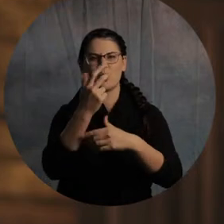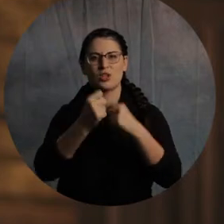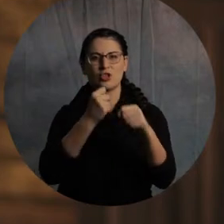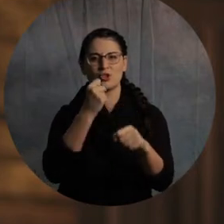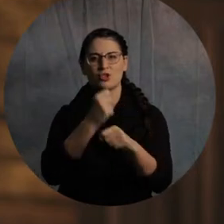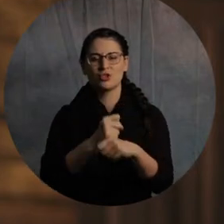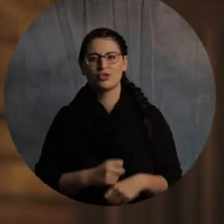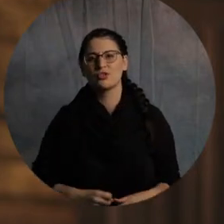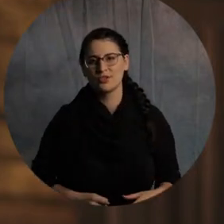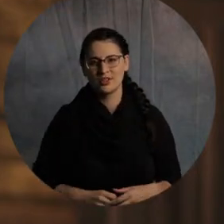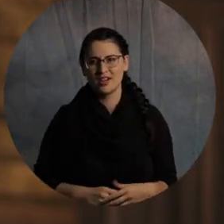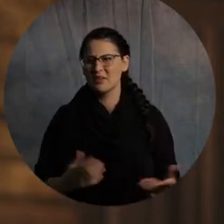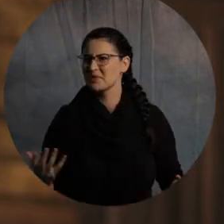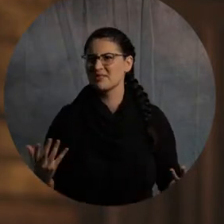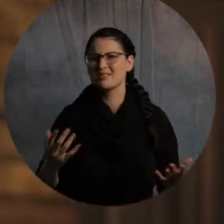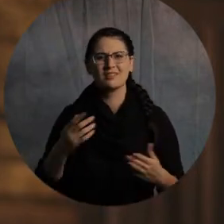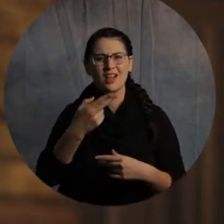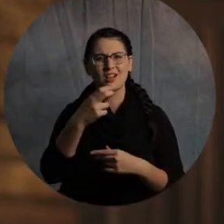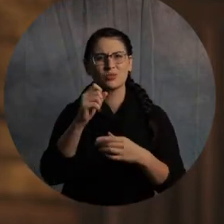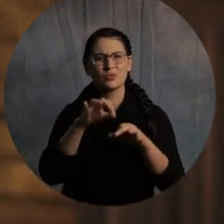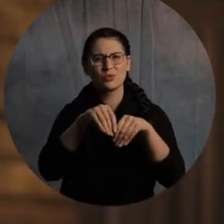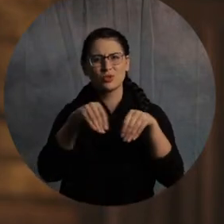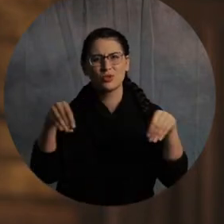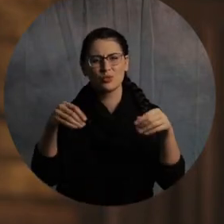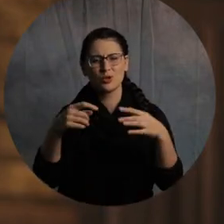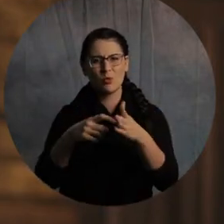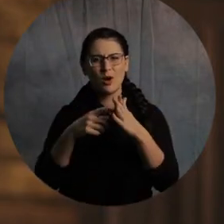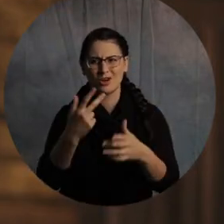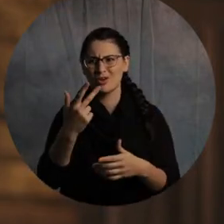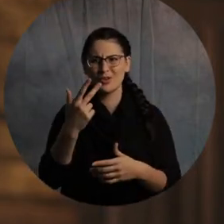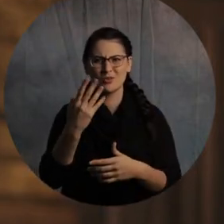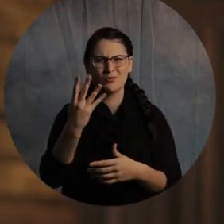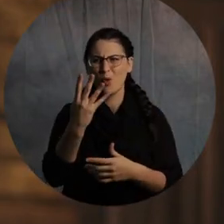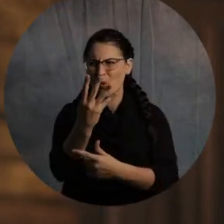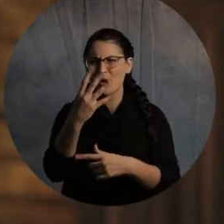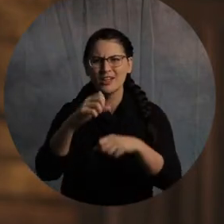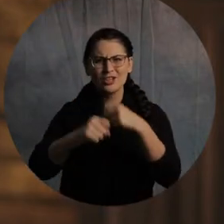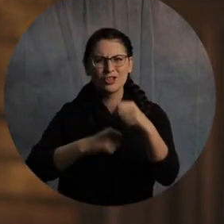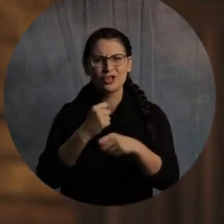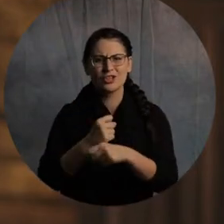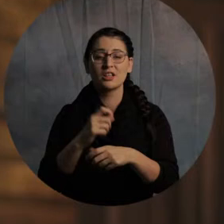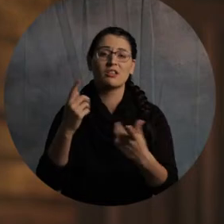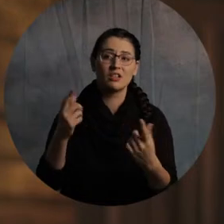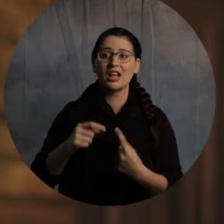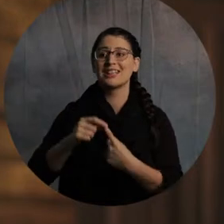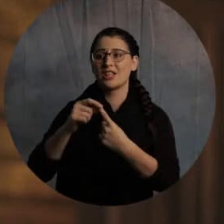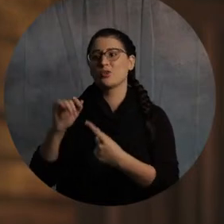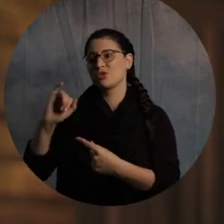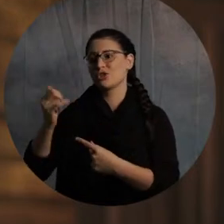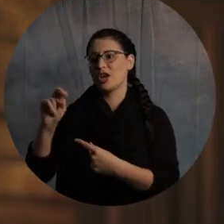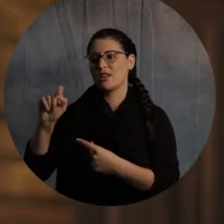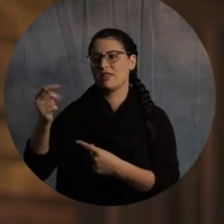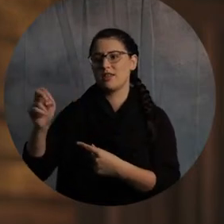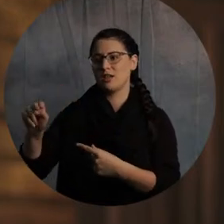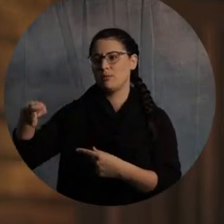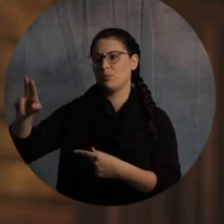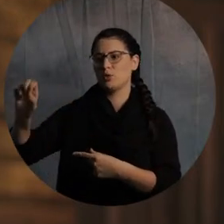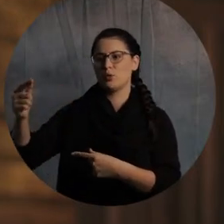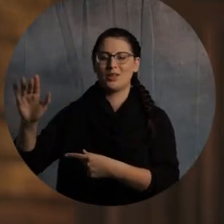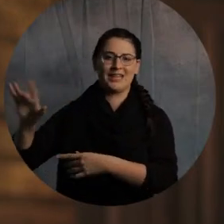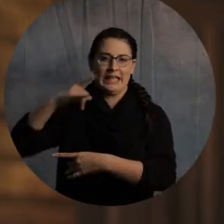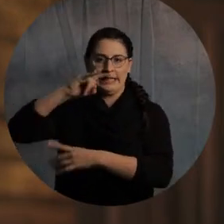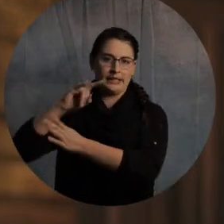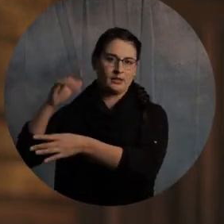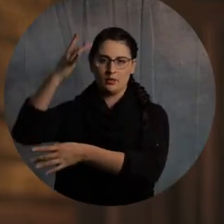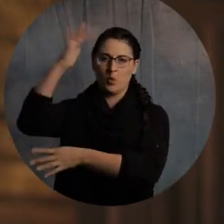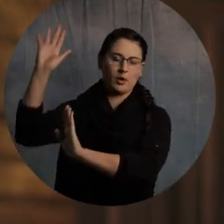a high school degree unless you're one of them, like Jonathan Pugh's kids that are all smart. Unless you're one of his kids, you ain't getting no degree in three years. You what mean? Like it takes four years to